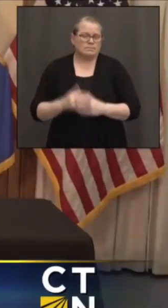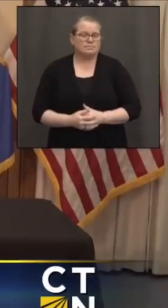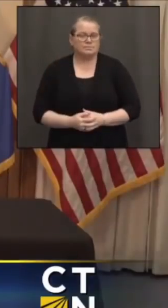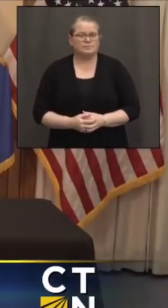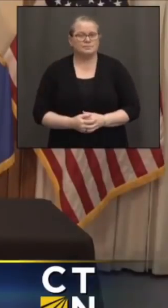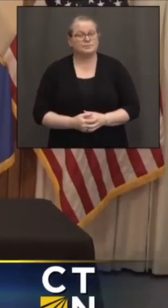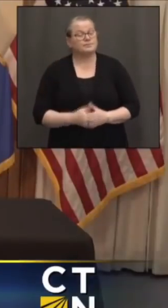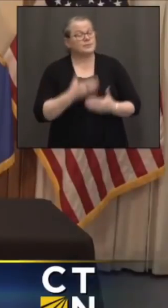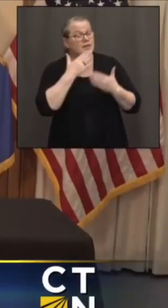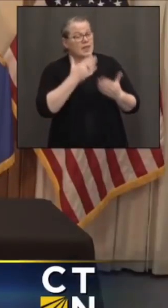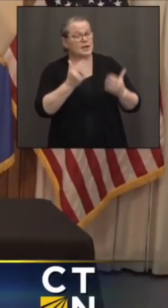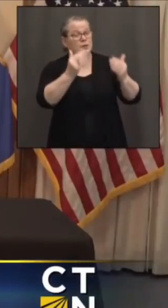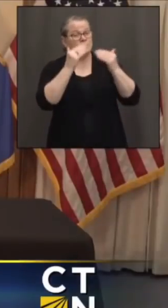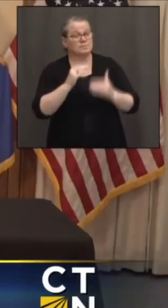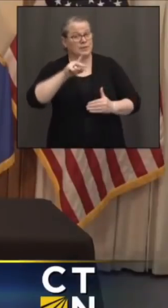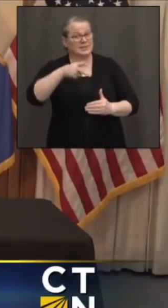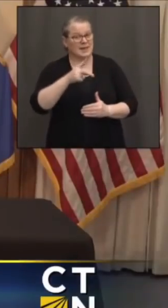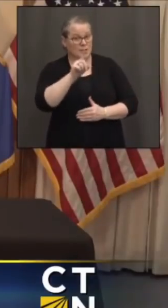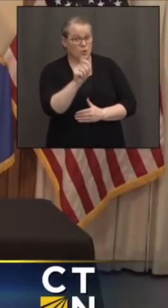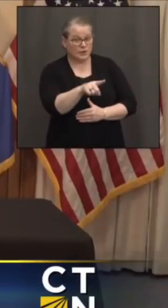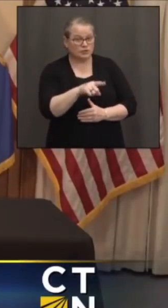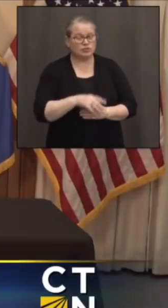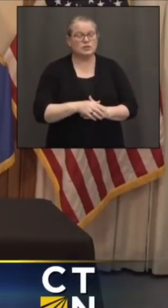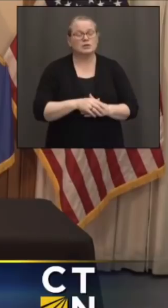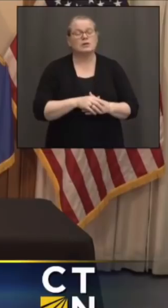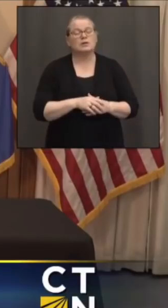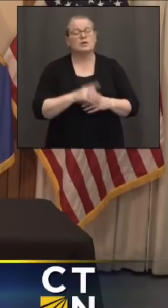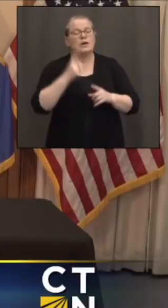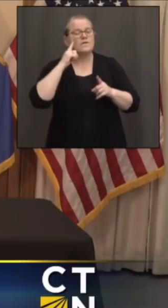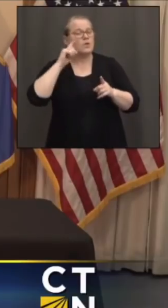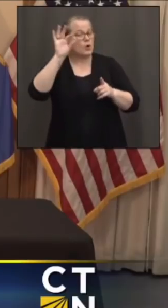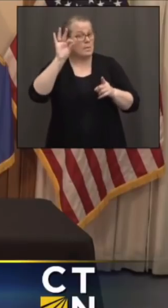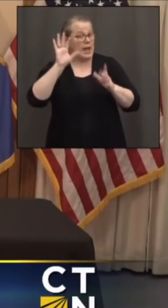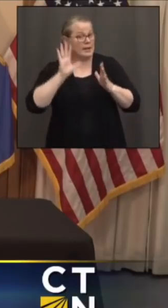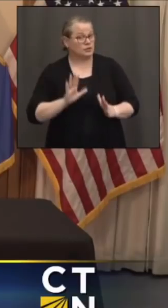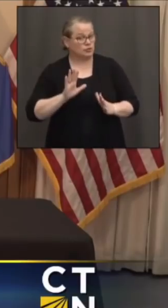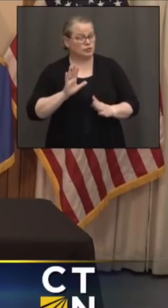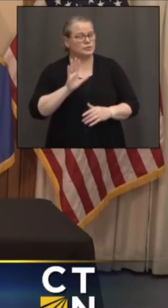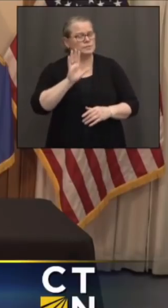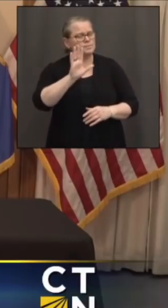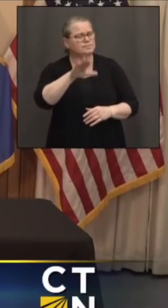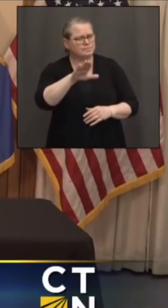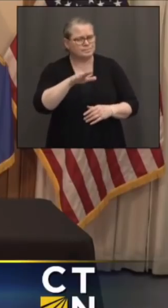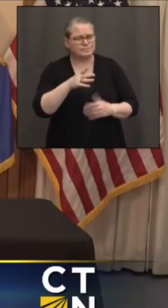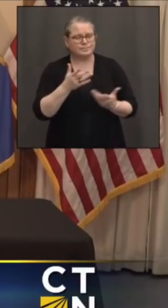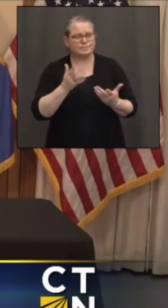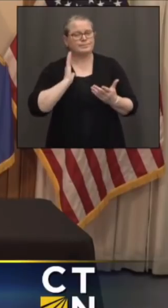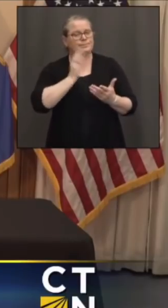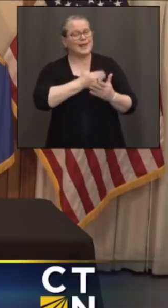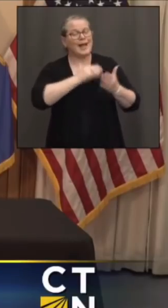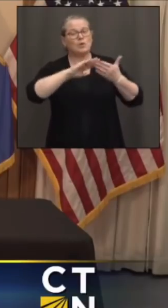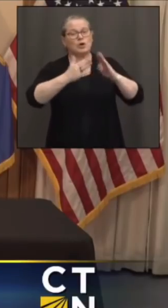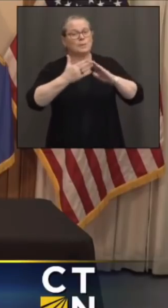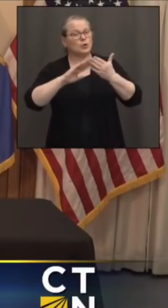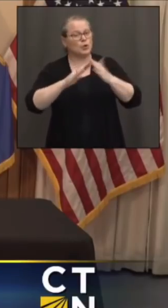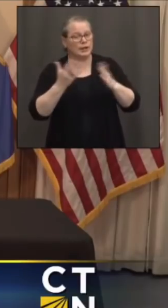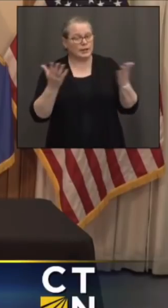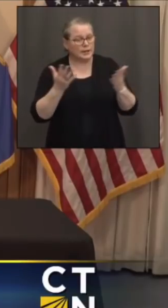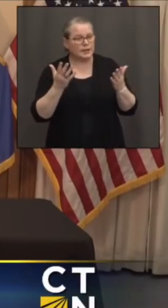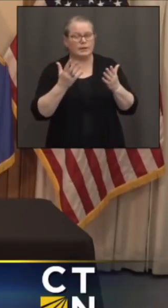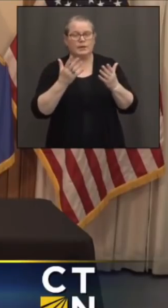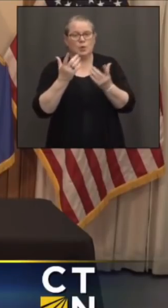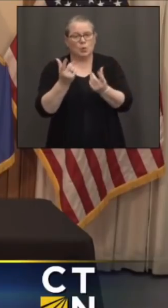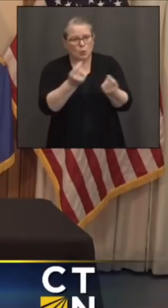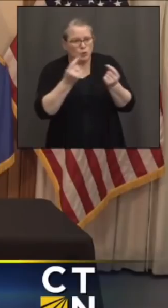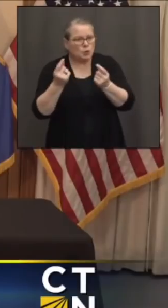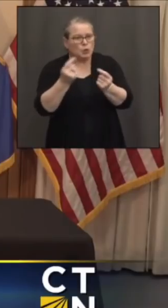Thank you. And my second question is for the pastor. What can we do or what can we ask our community to do to try to